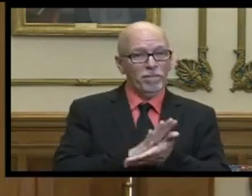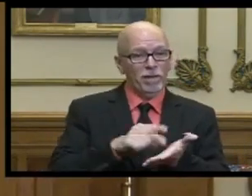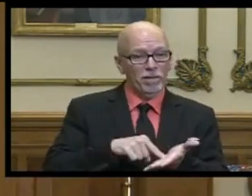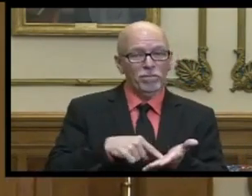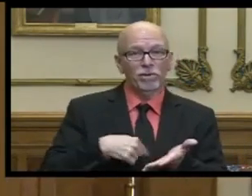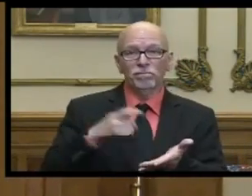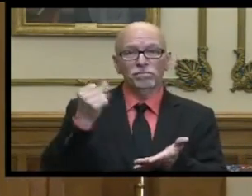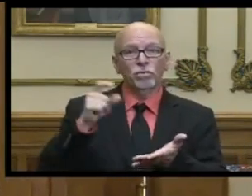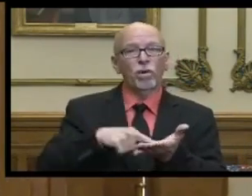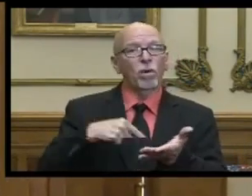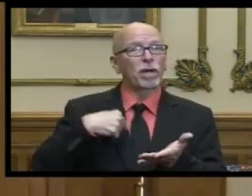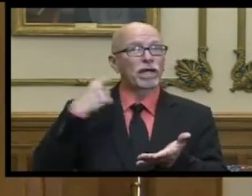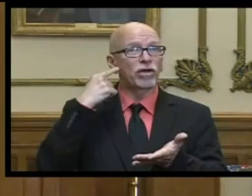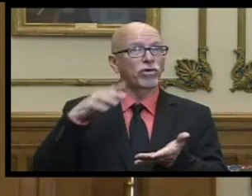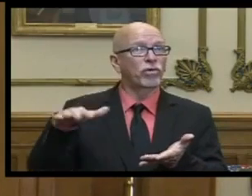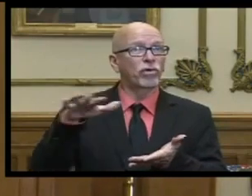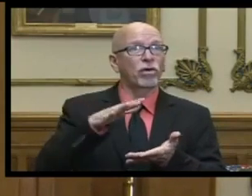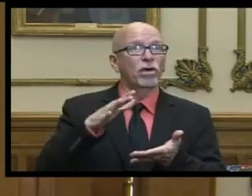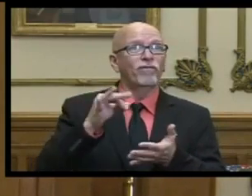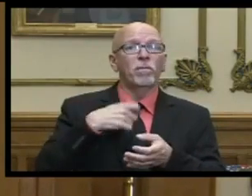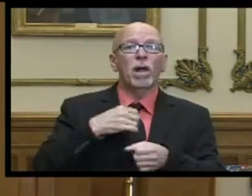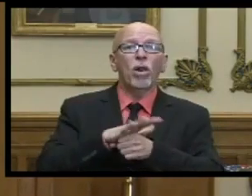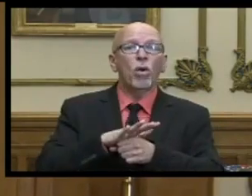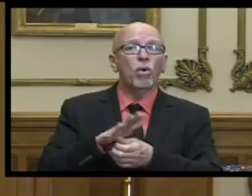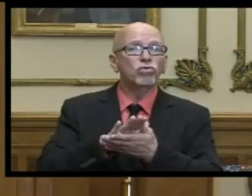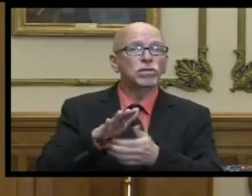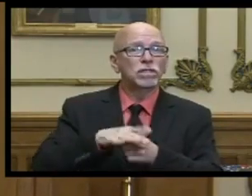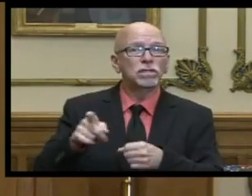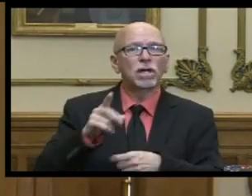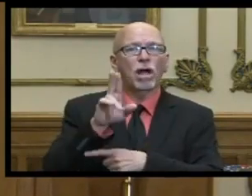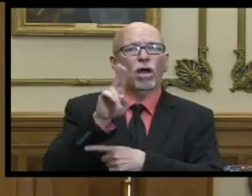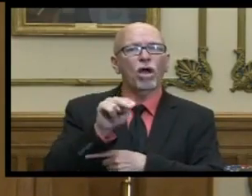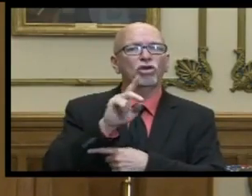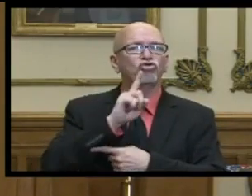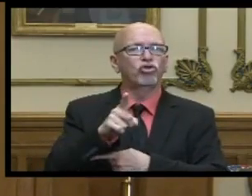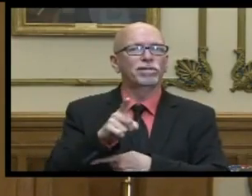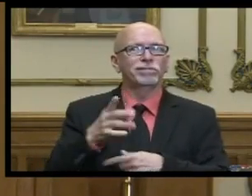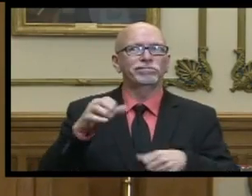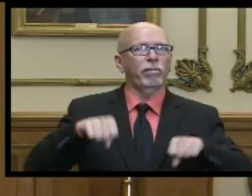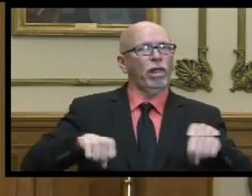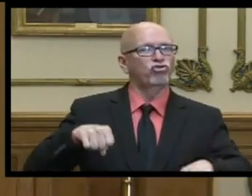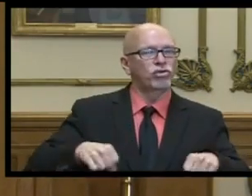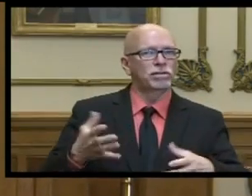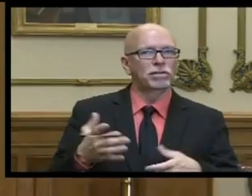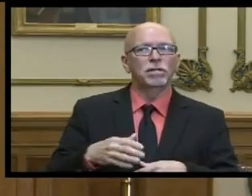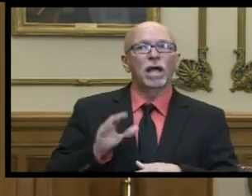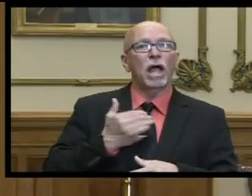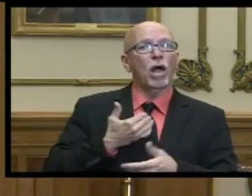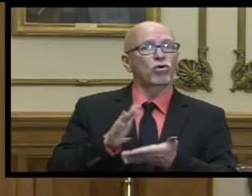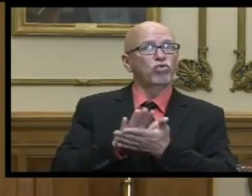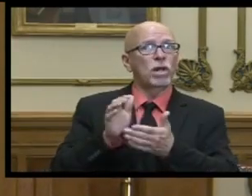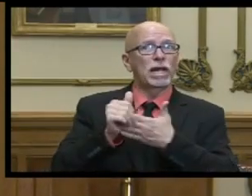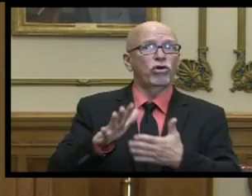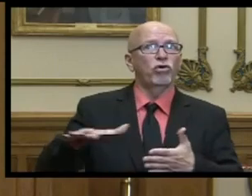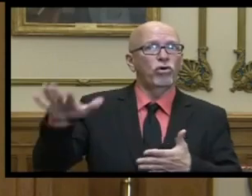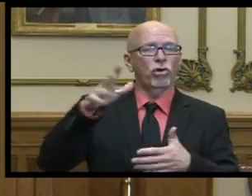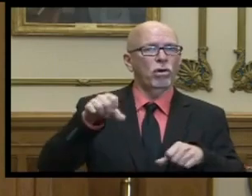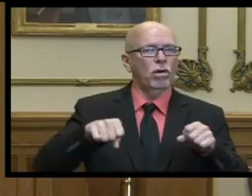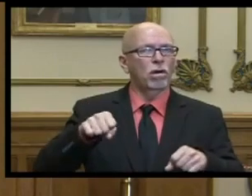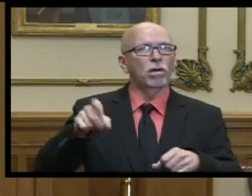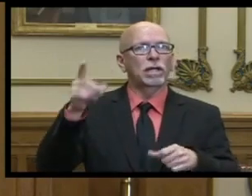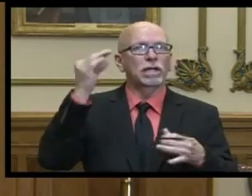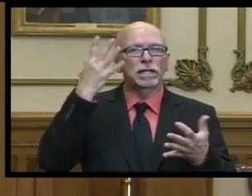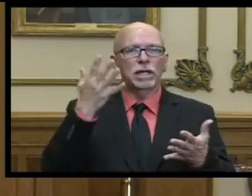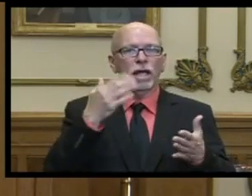immediately and what we're hearing a lot from our local districts is the uncertainty our school district leaders across the state are thinking about